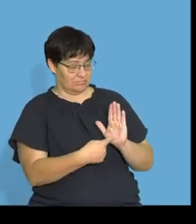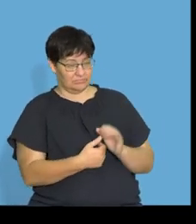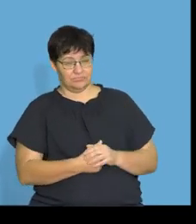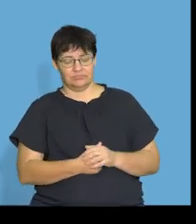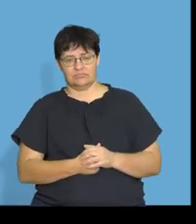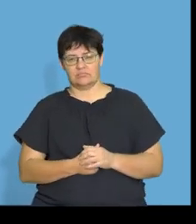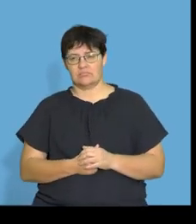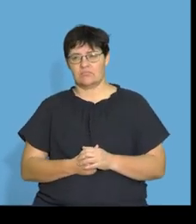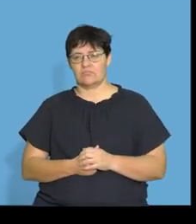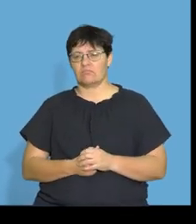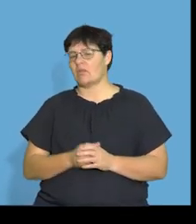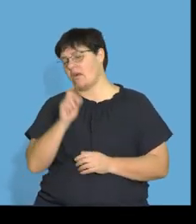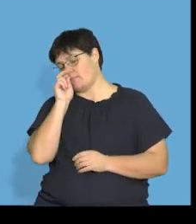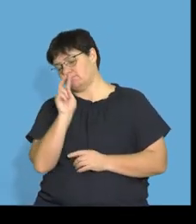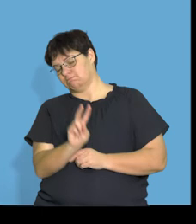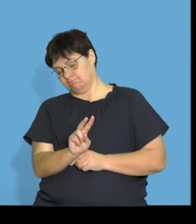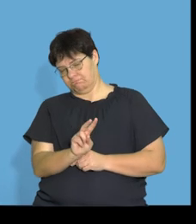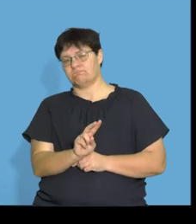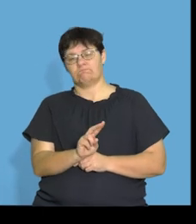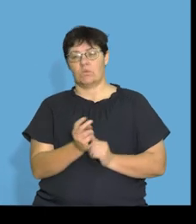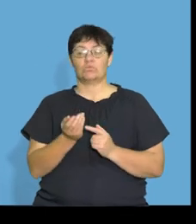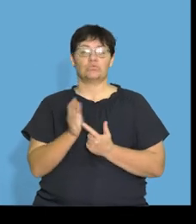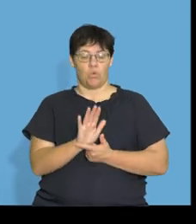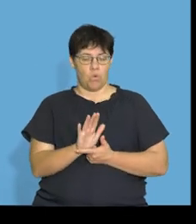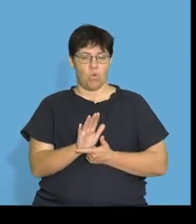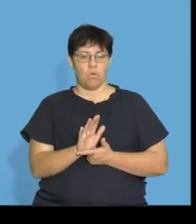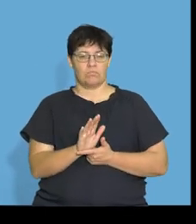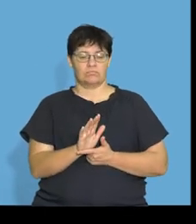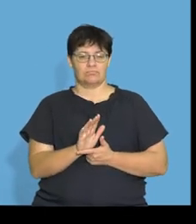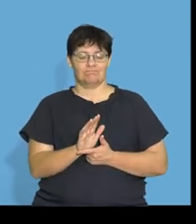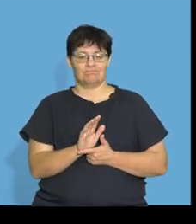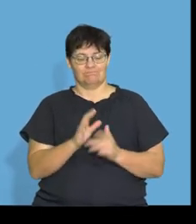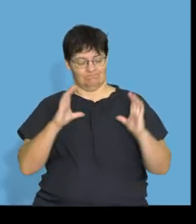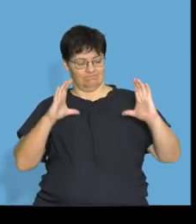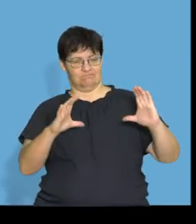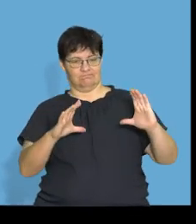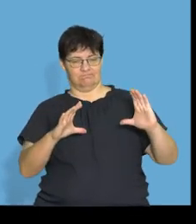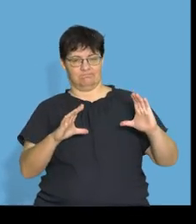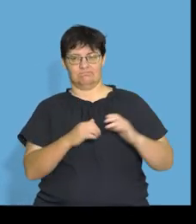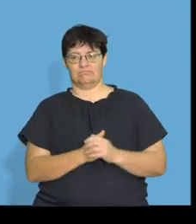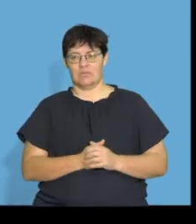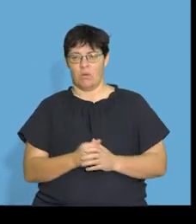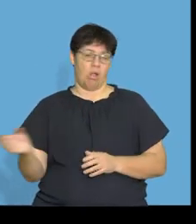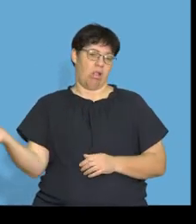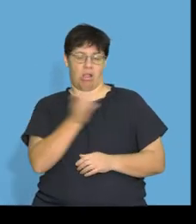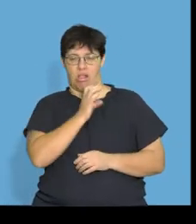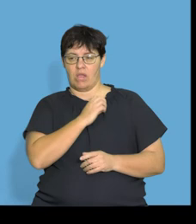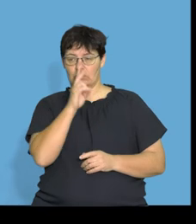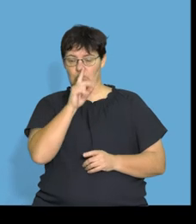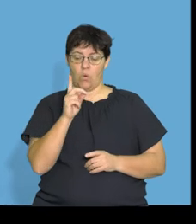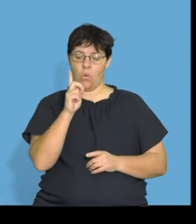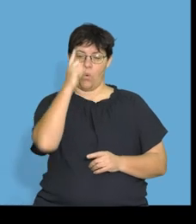diagram, and we have a look at it. And it shows us this big thing that we get all scared of. But look what I do.